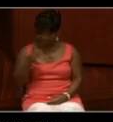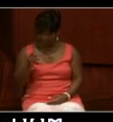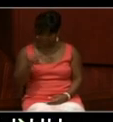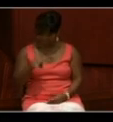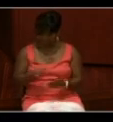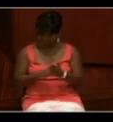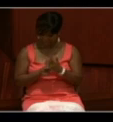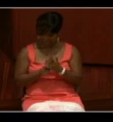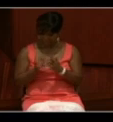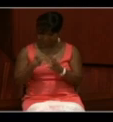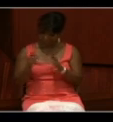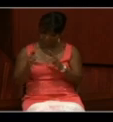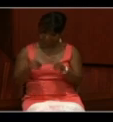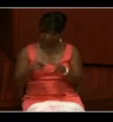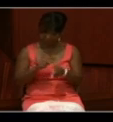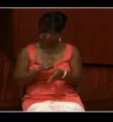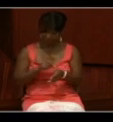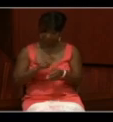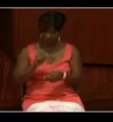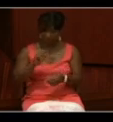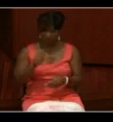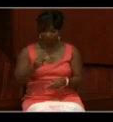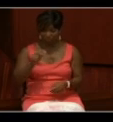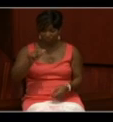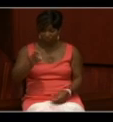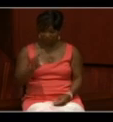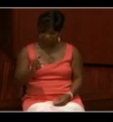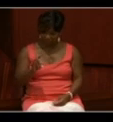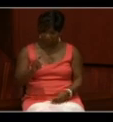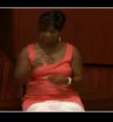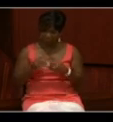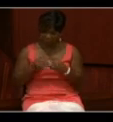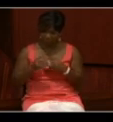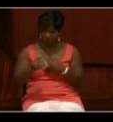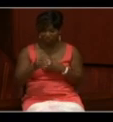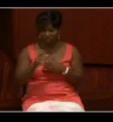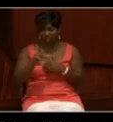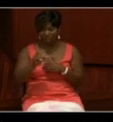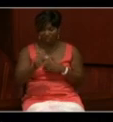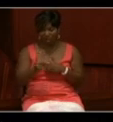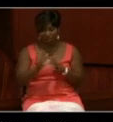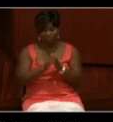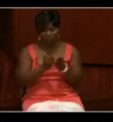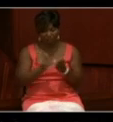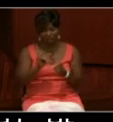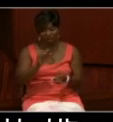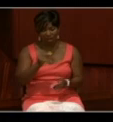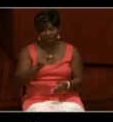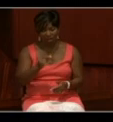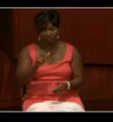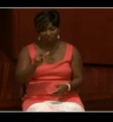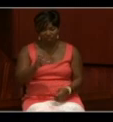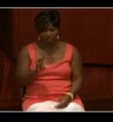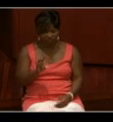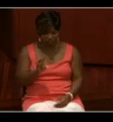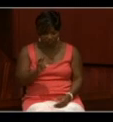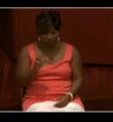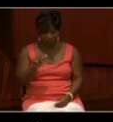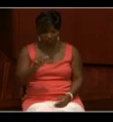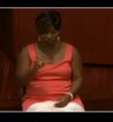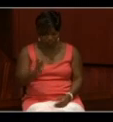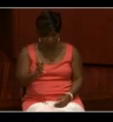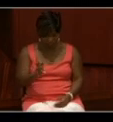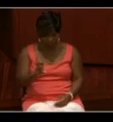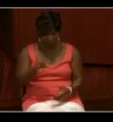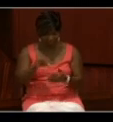that he reported for duty August 26th, I could go forward to the logbook for August 26th and find his